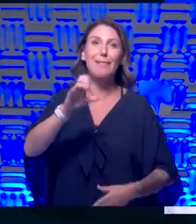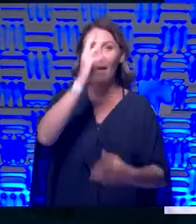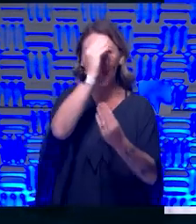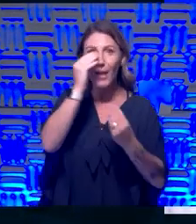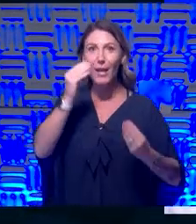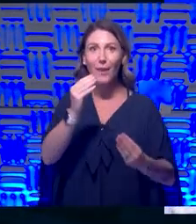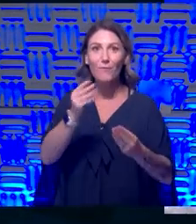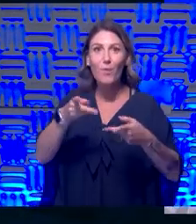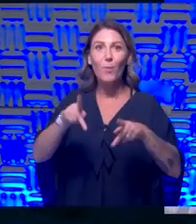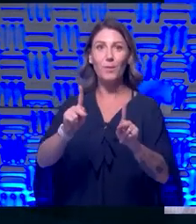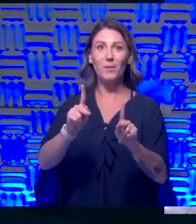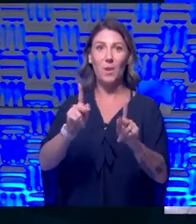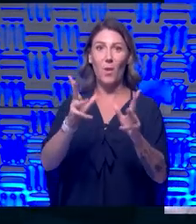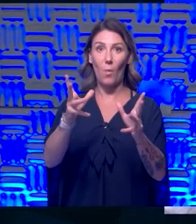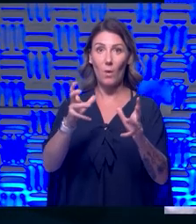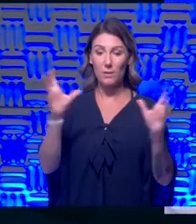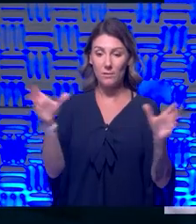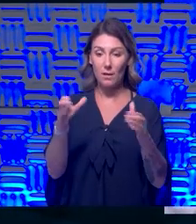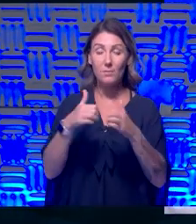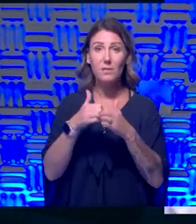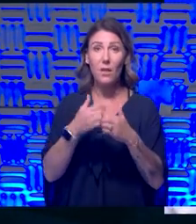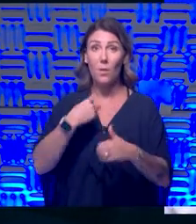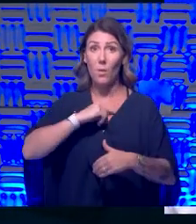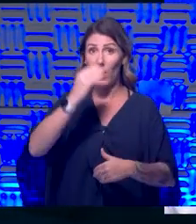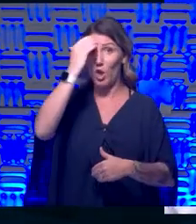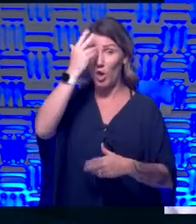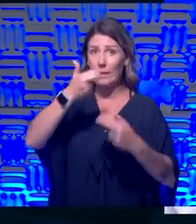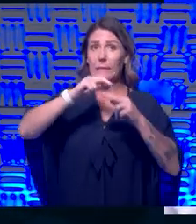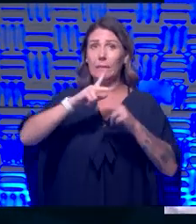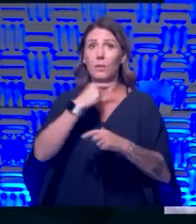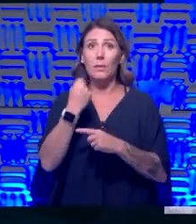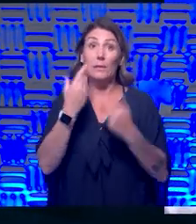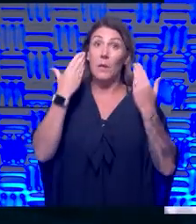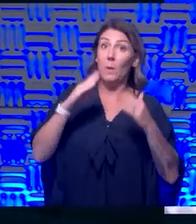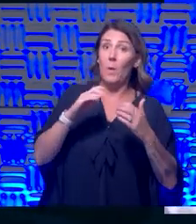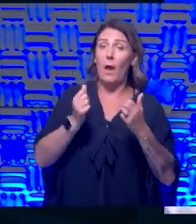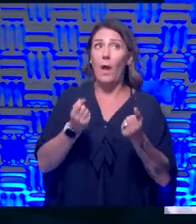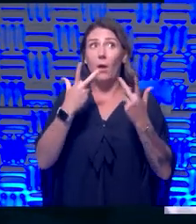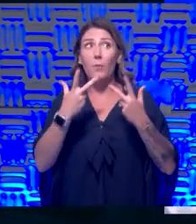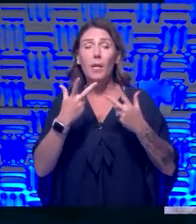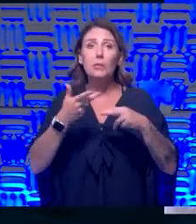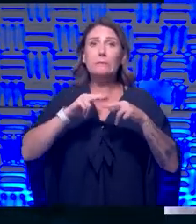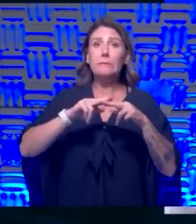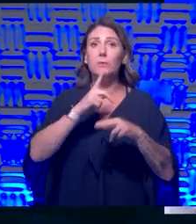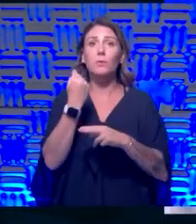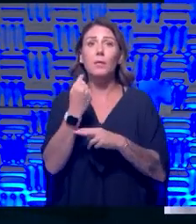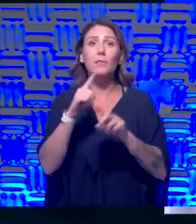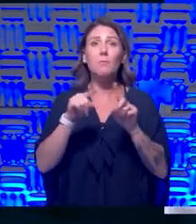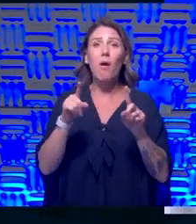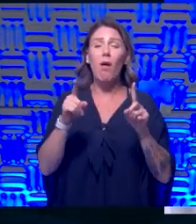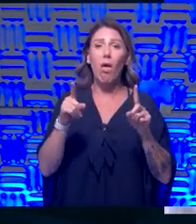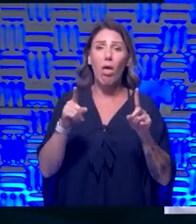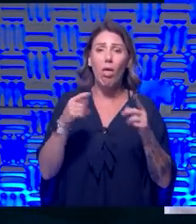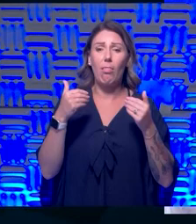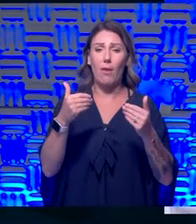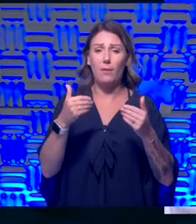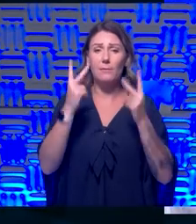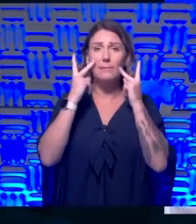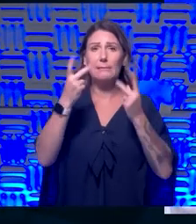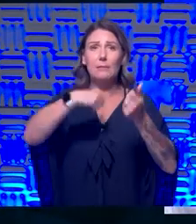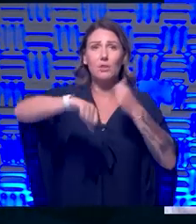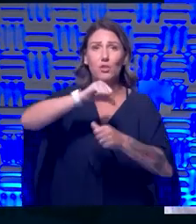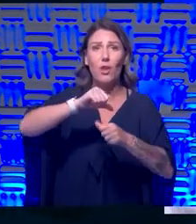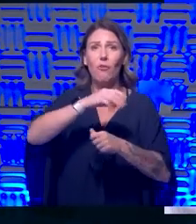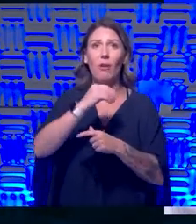We all want to come together. We know there's increased risk. We don't know how much increased risk is, but it allows us see each other. And then we can think about what are the